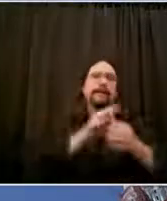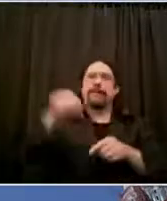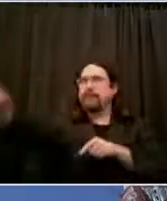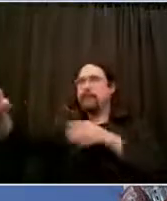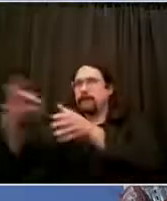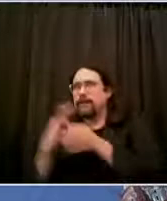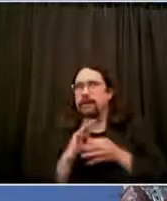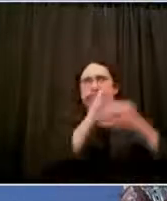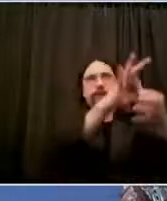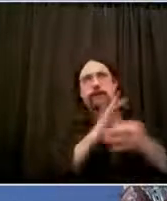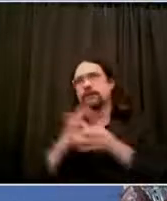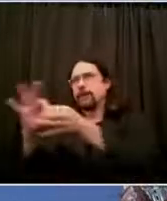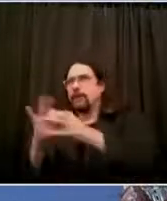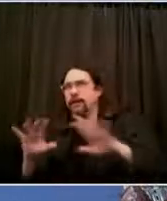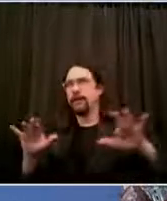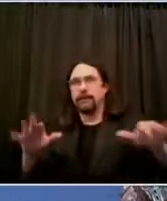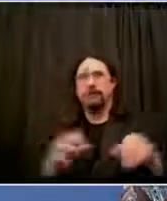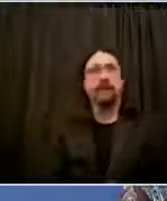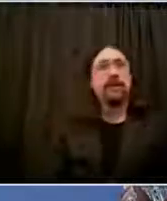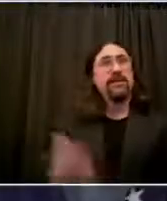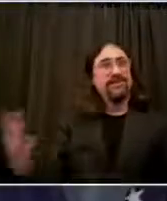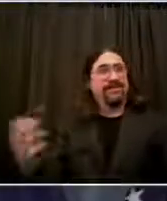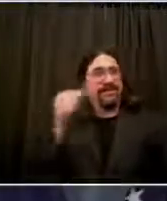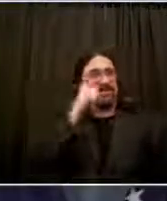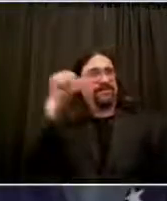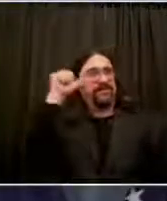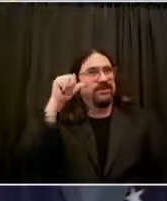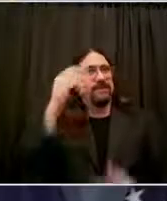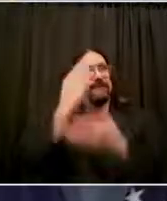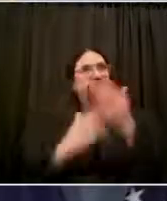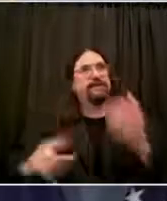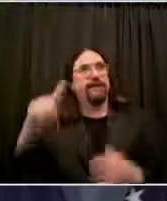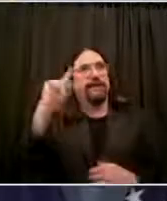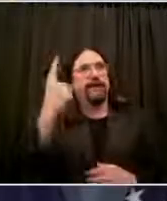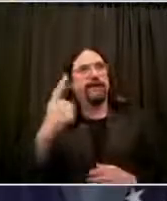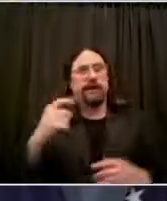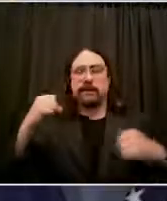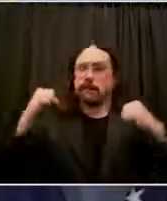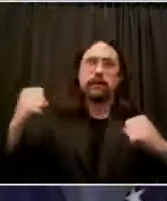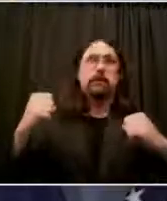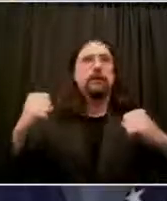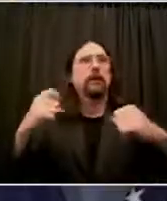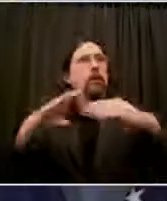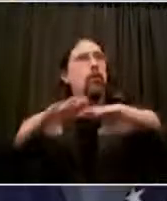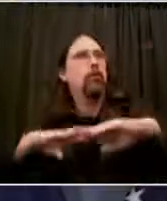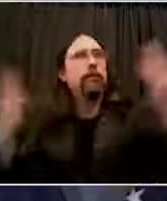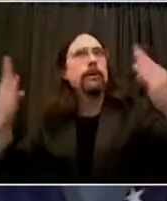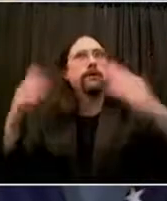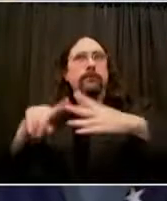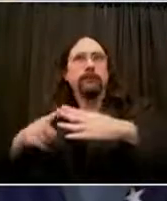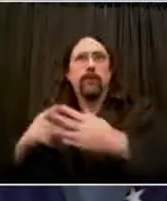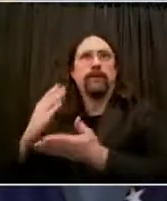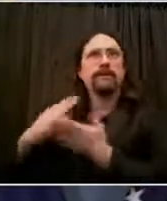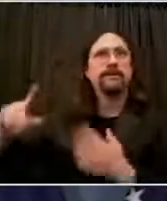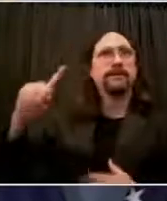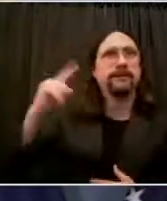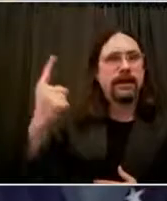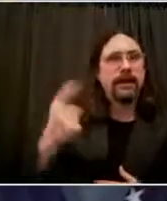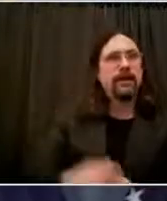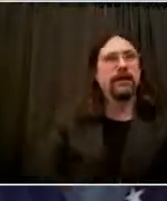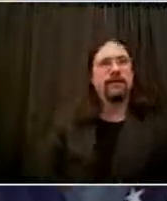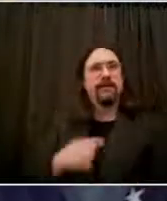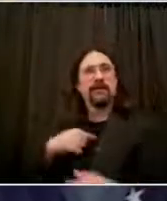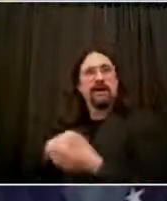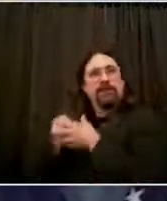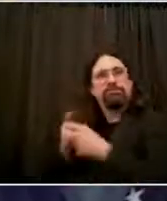scale never before seen in the United States of America. Now thousands of tracers out there right this moment talking to the people in New